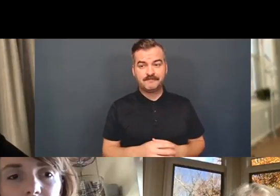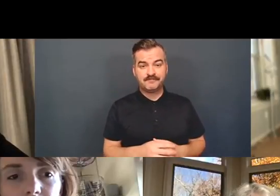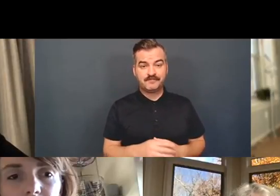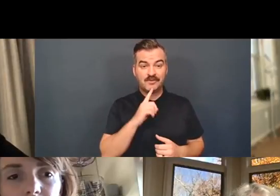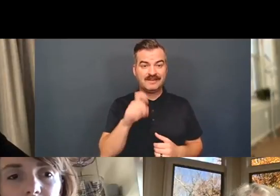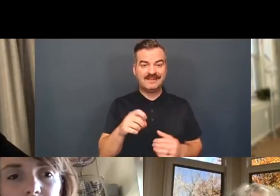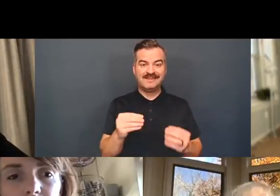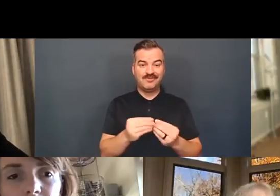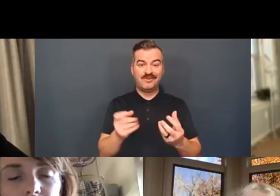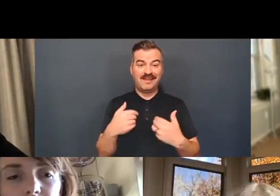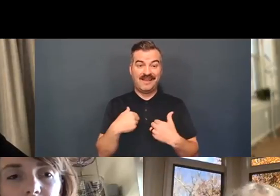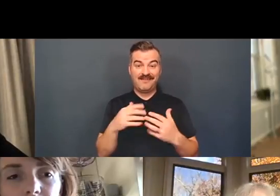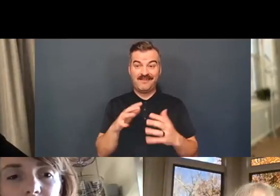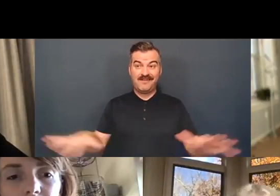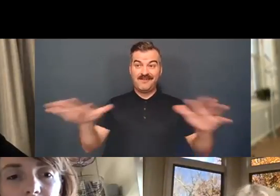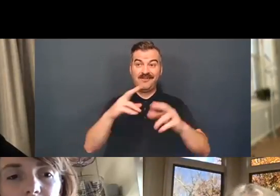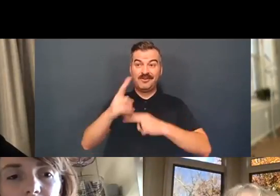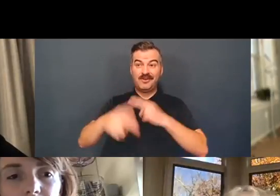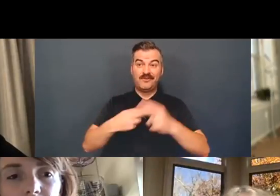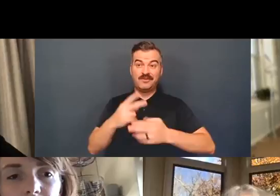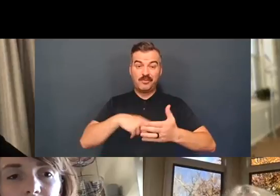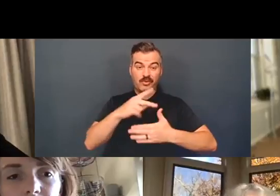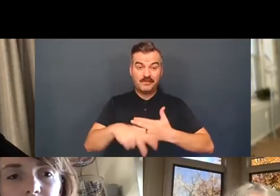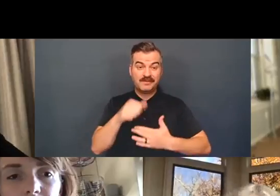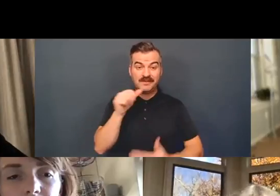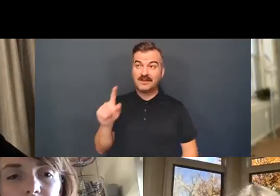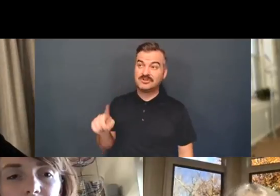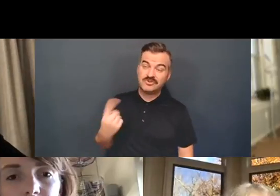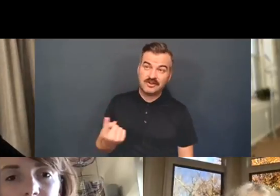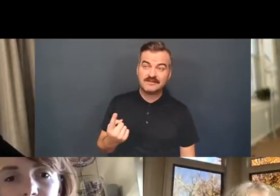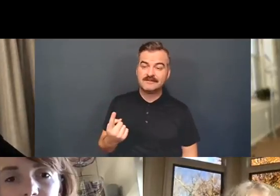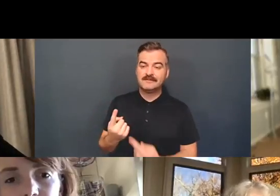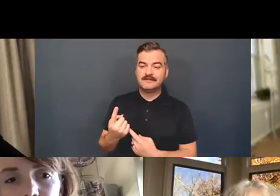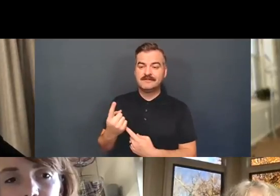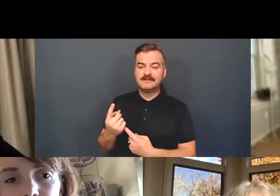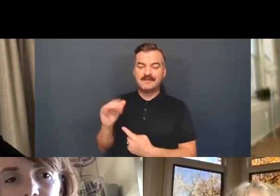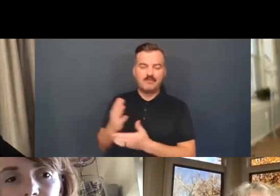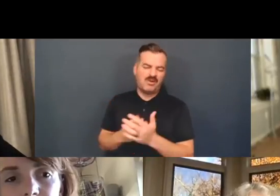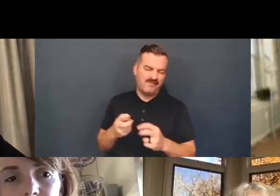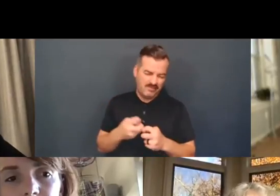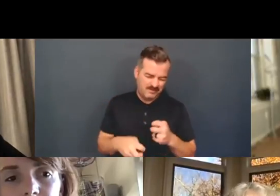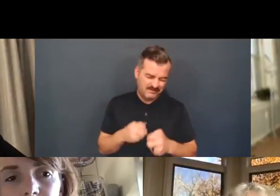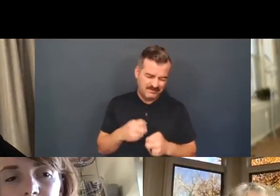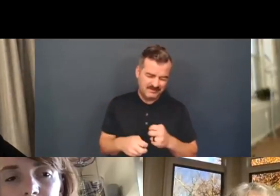universal programs, that it's not just part of the problem is the